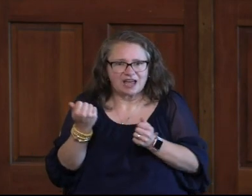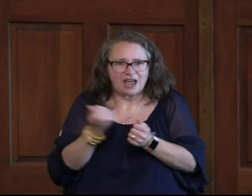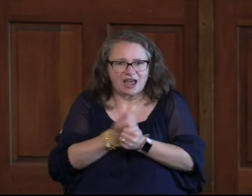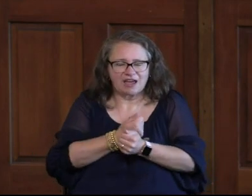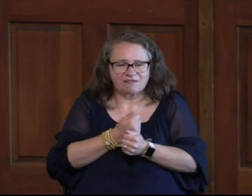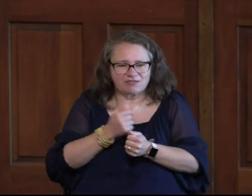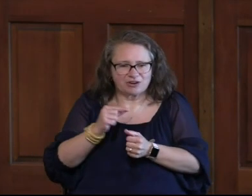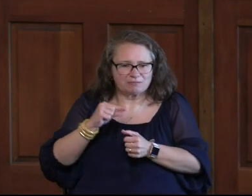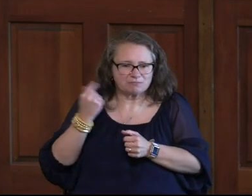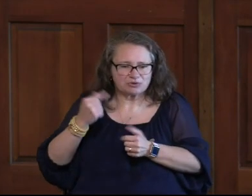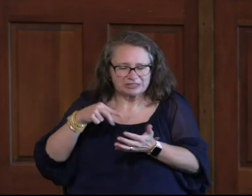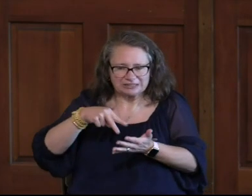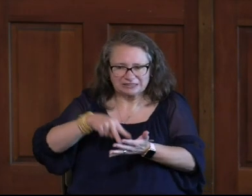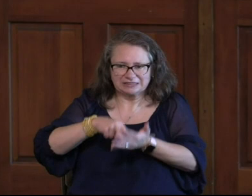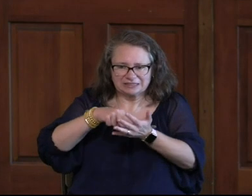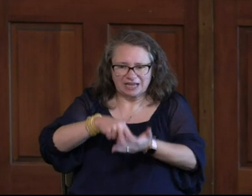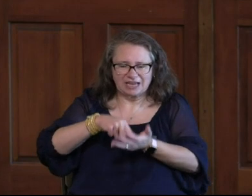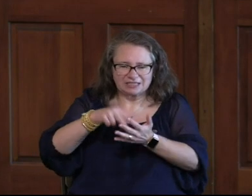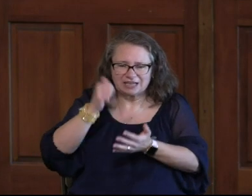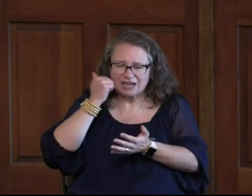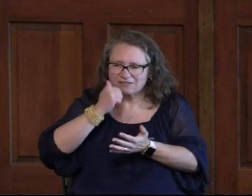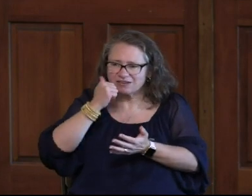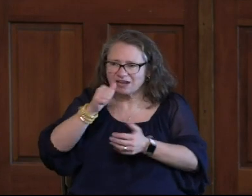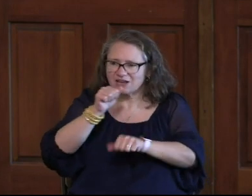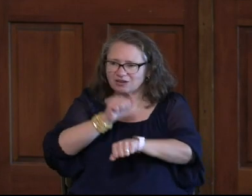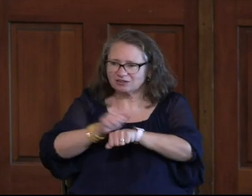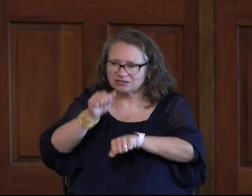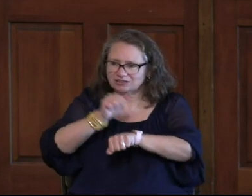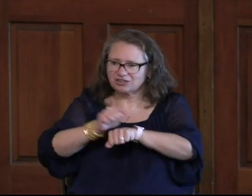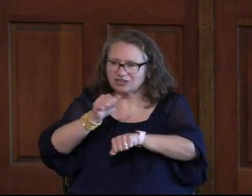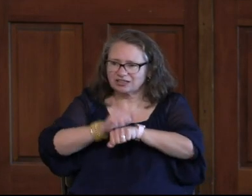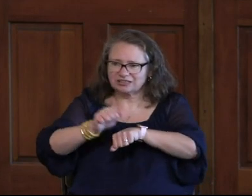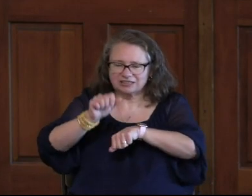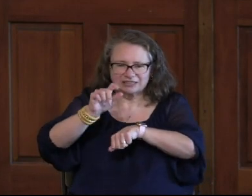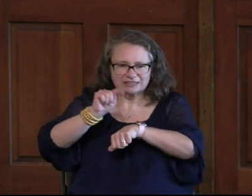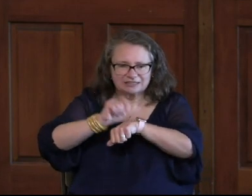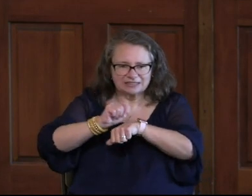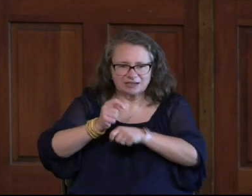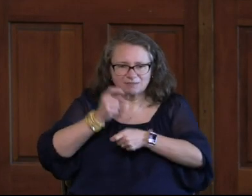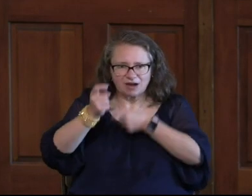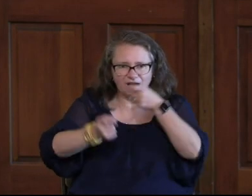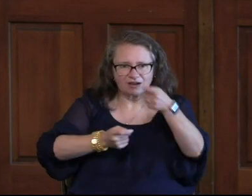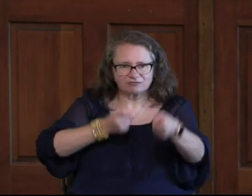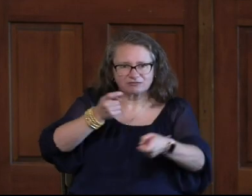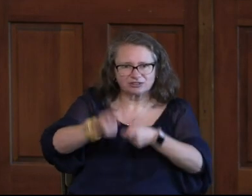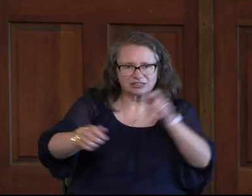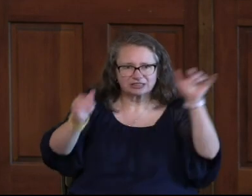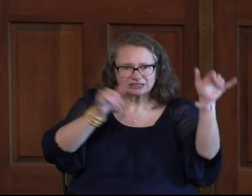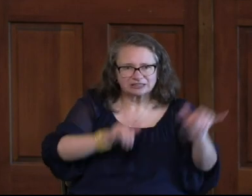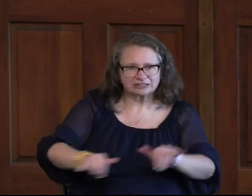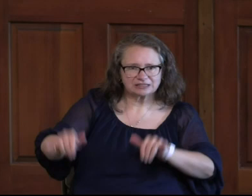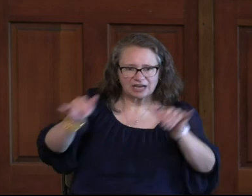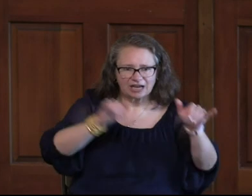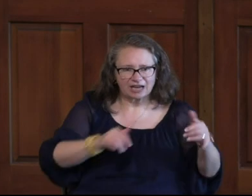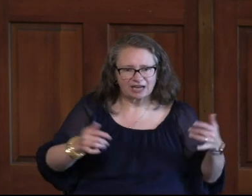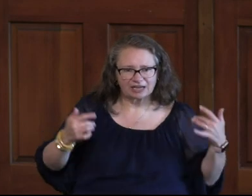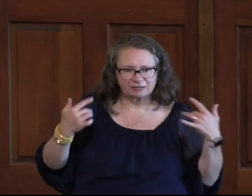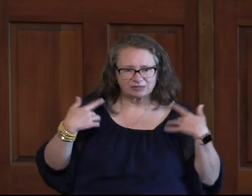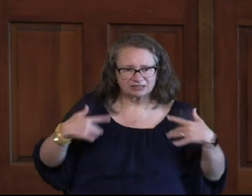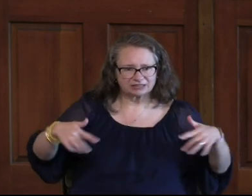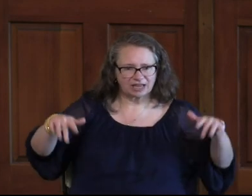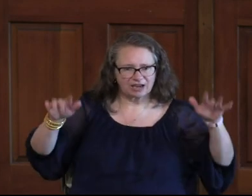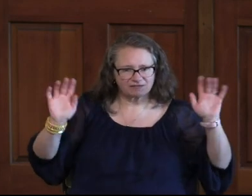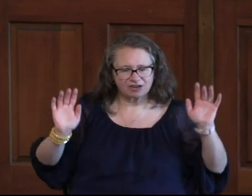Priest Stands Daily In His Service In The Temple Offering Repeatedly The Same Sacrifices